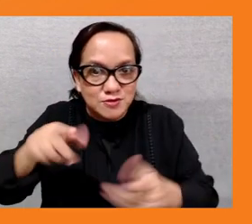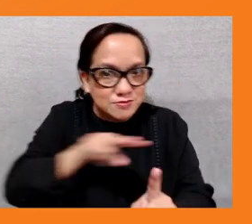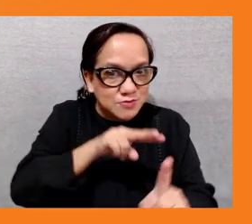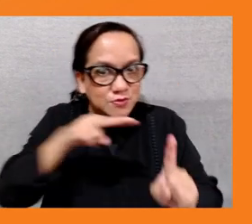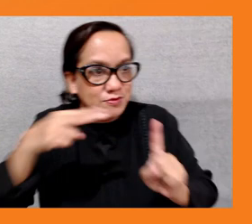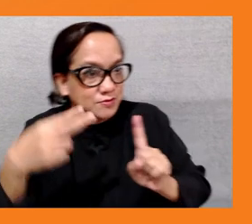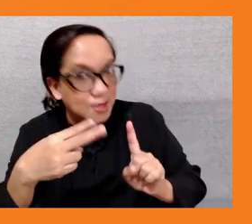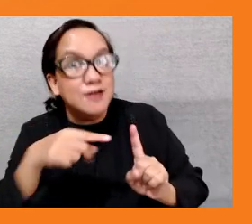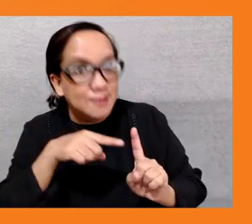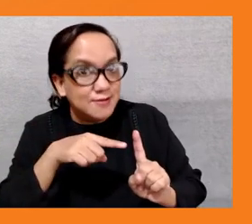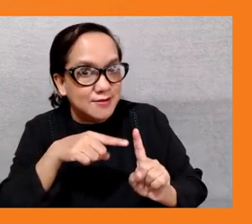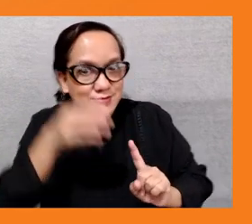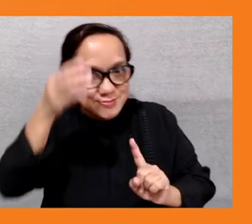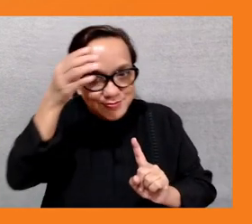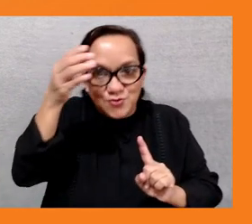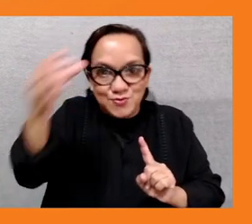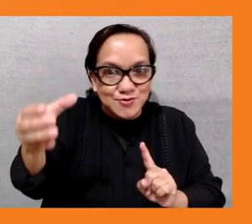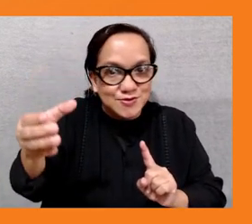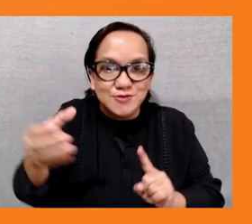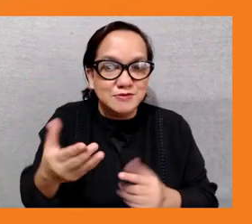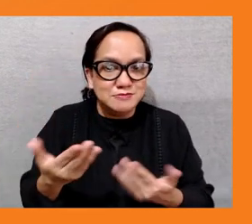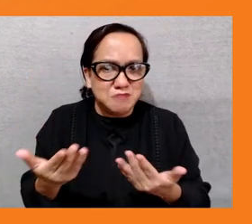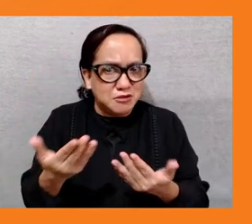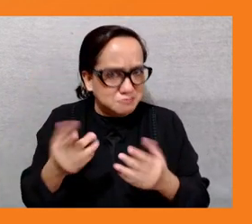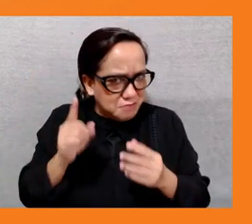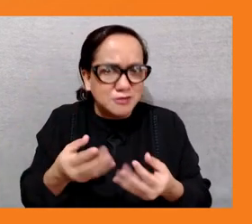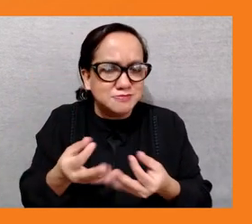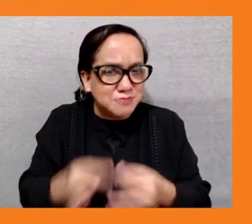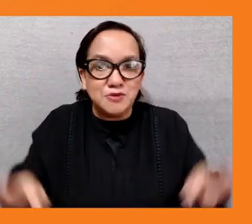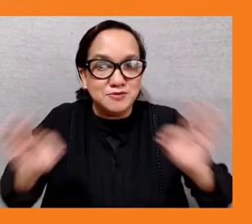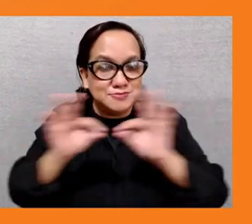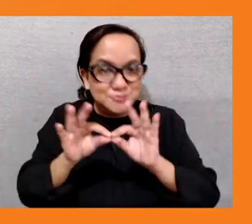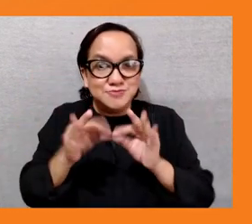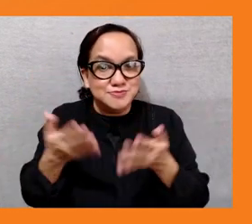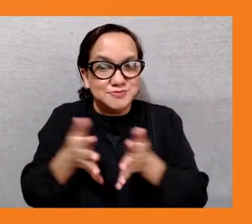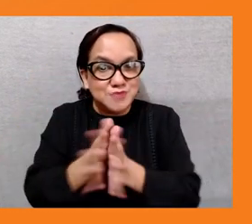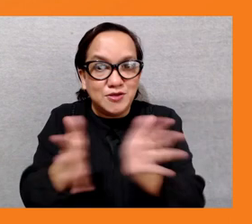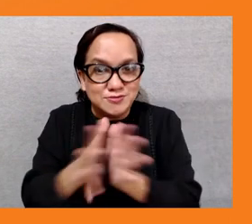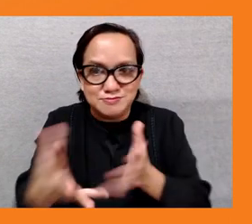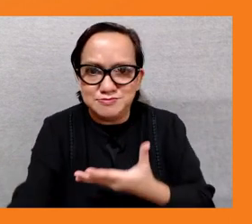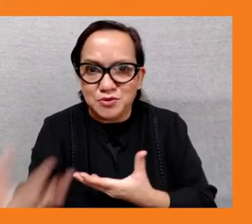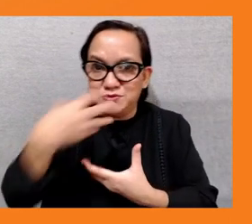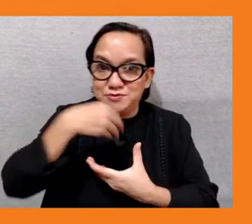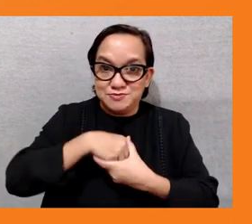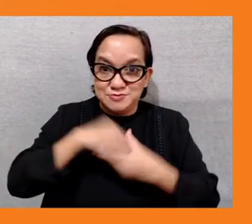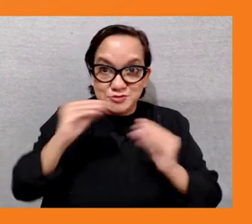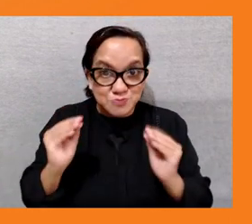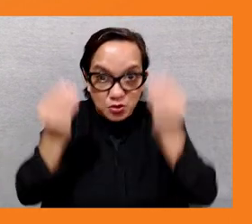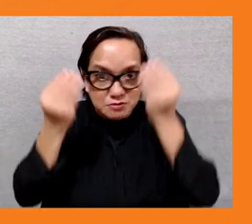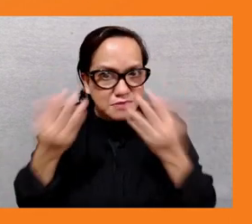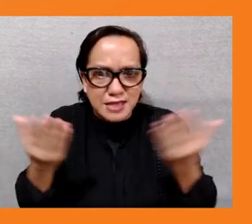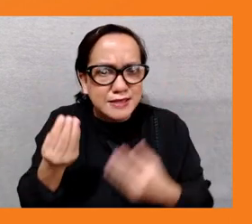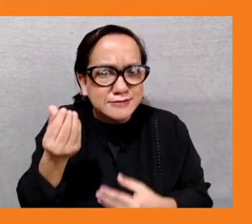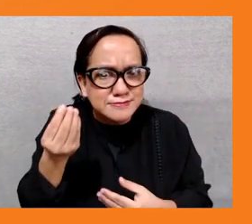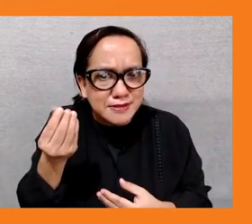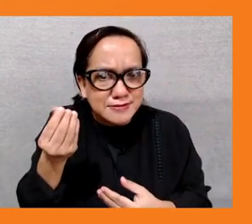a meaningful youth engagement is it's it's about connect about providing funding providing a platform and providing knowledge